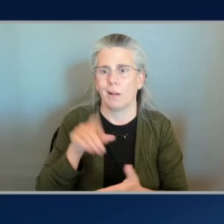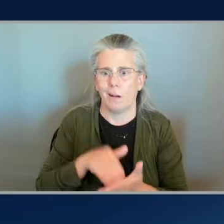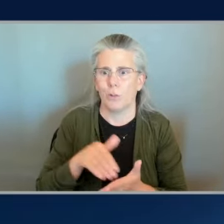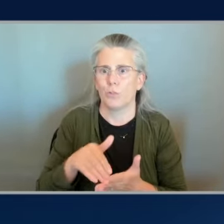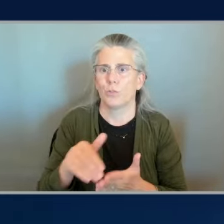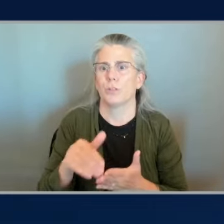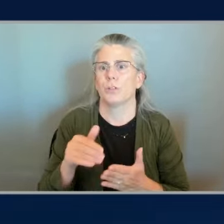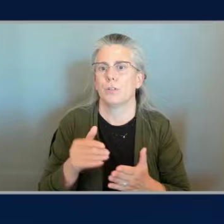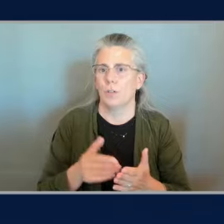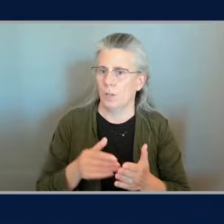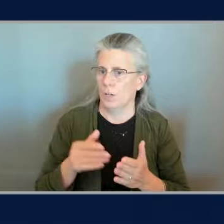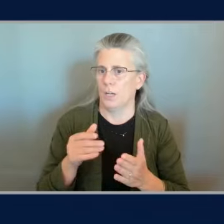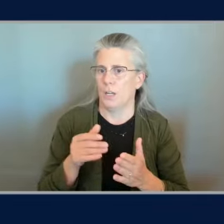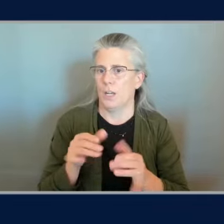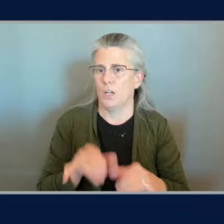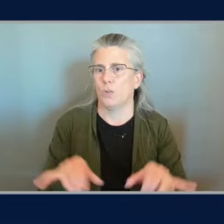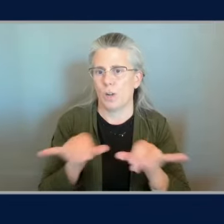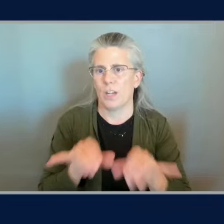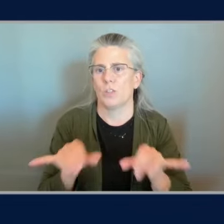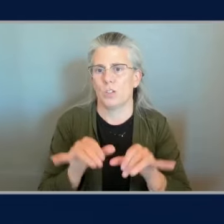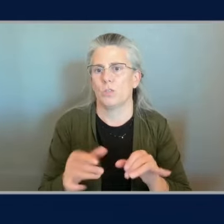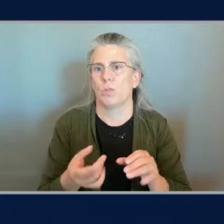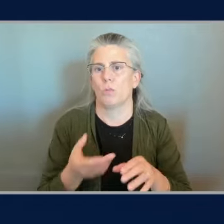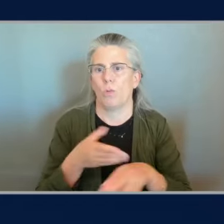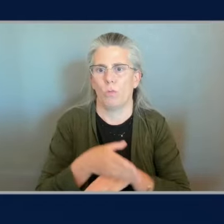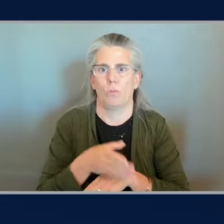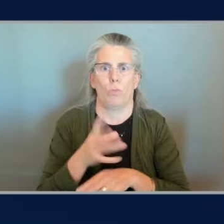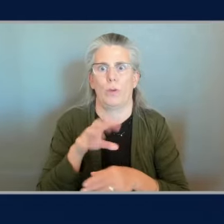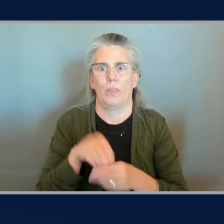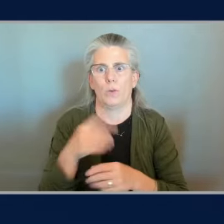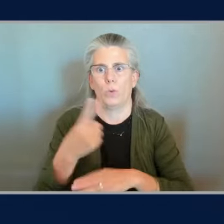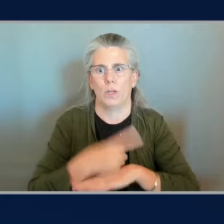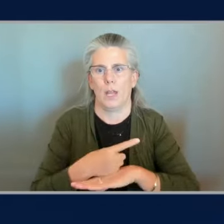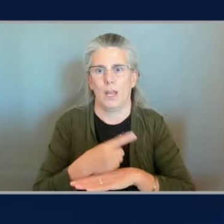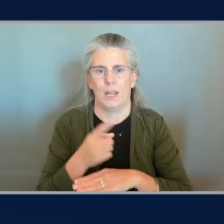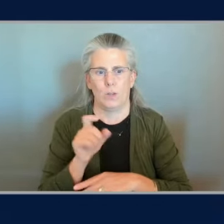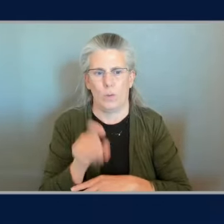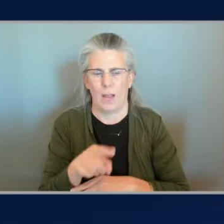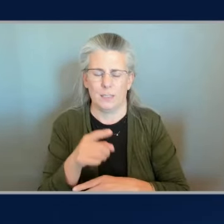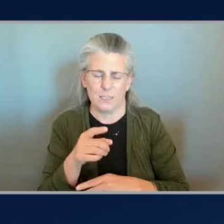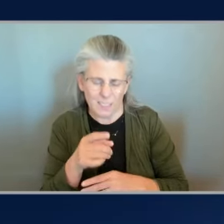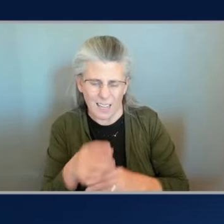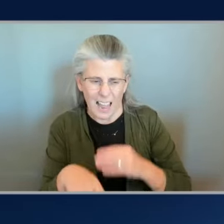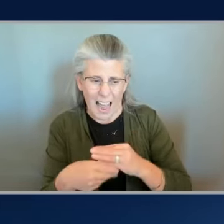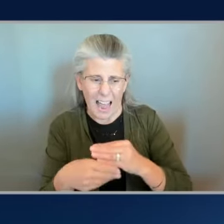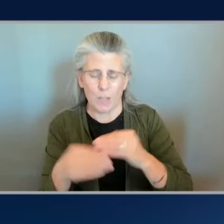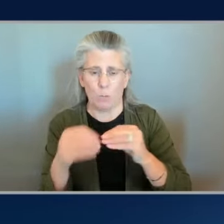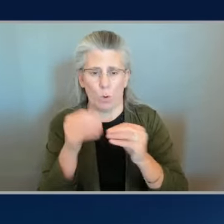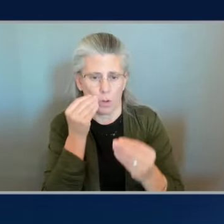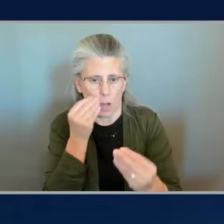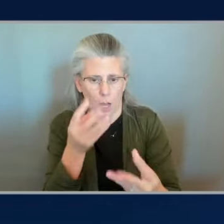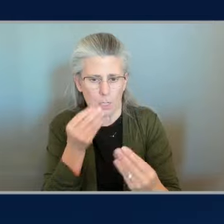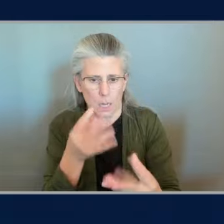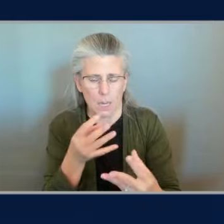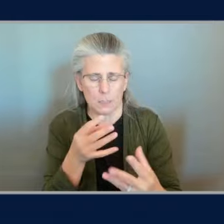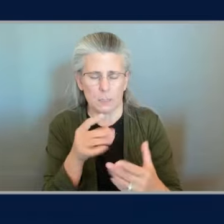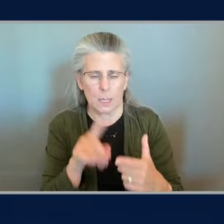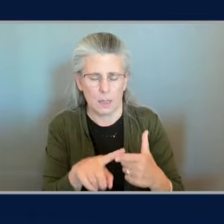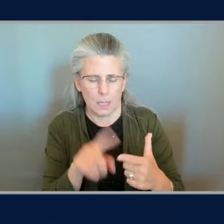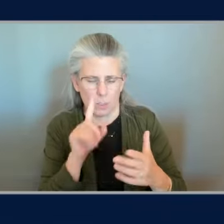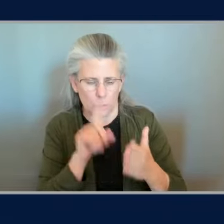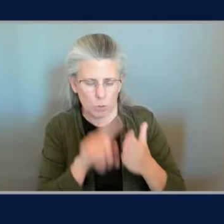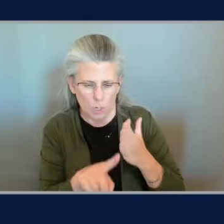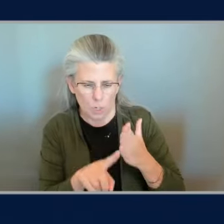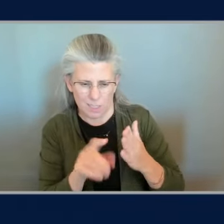of add more context and sort of ask ourselves the question did this make it better and we were also doing all of this so early in the bedrock